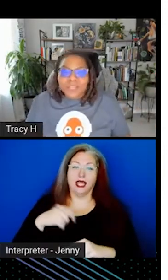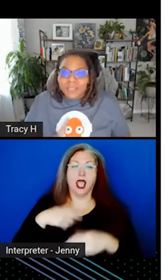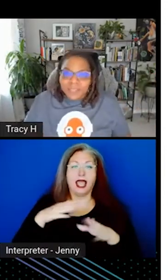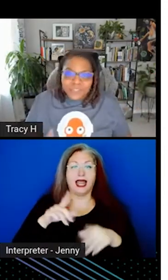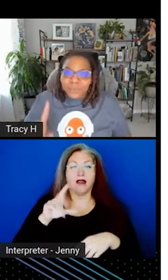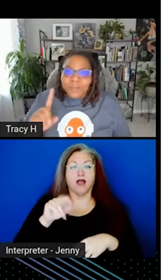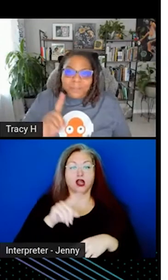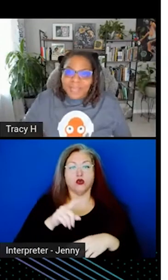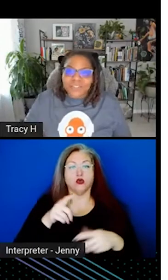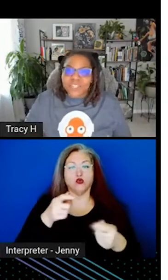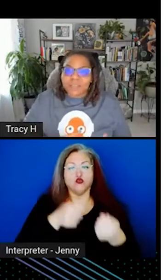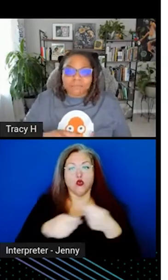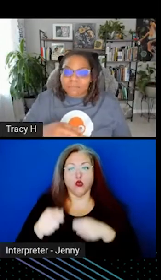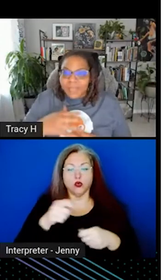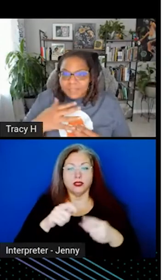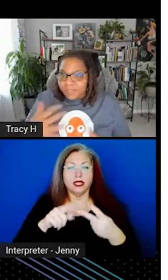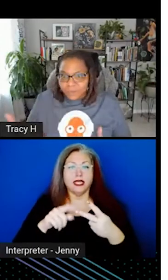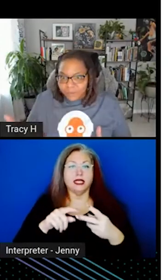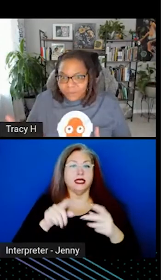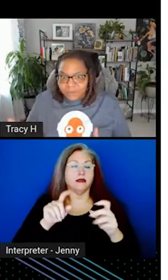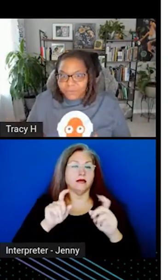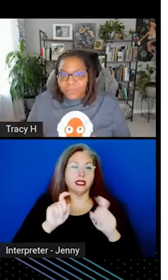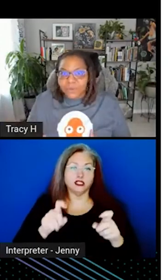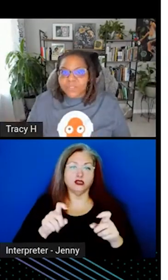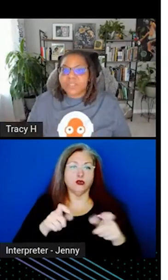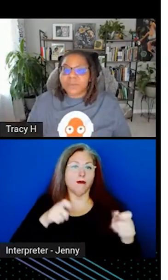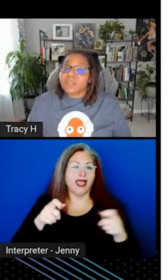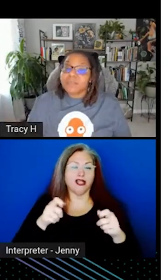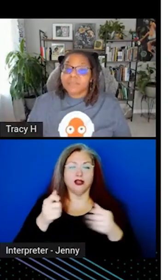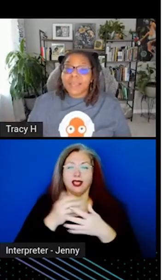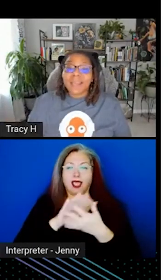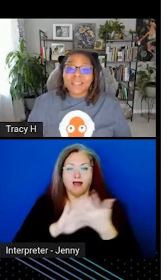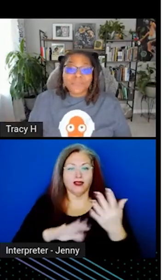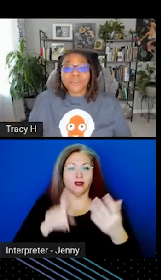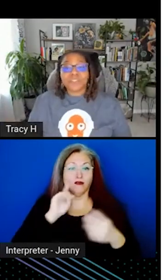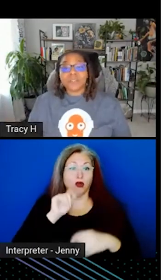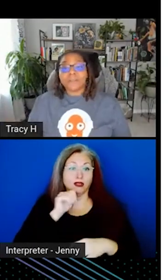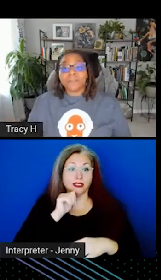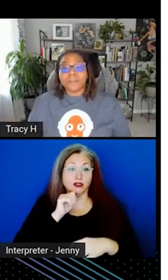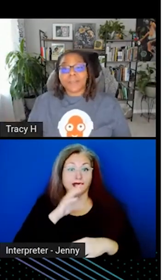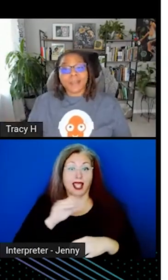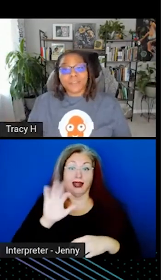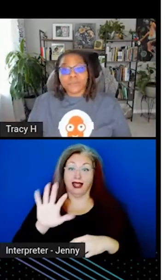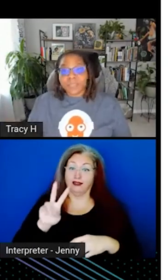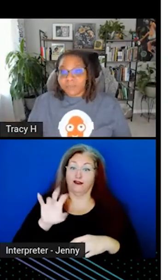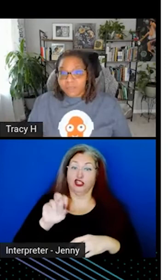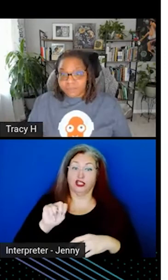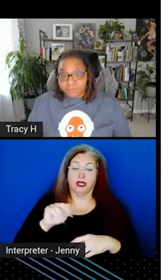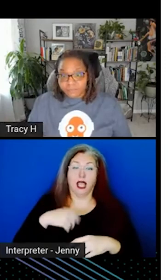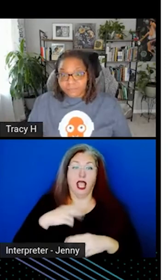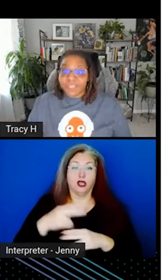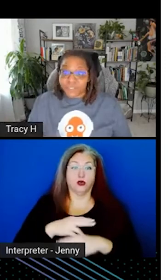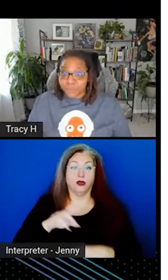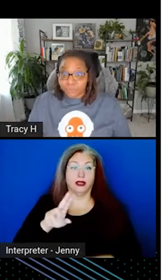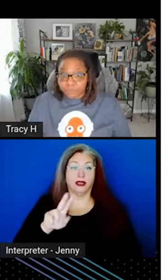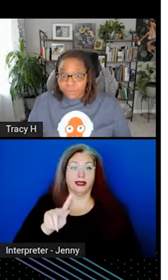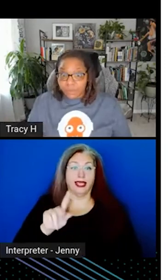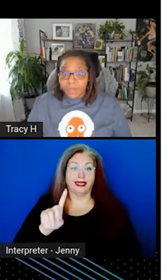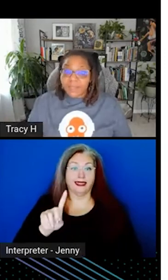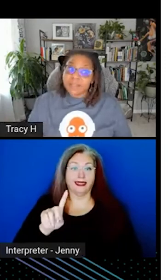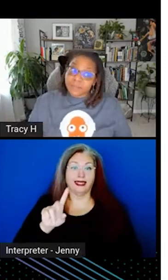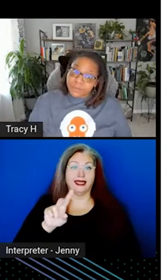rotating, issuing, managing, et cetera, for those secrets. And it's versioned. I used KVB2